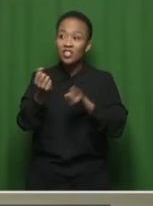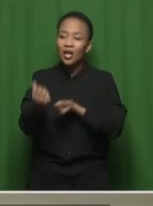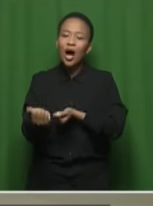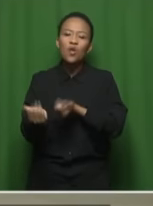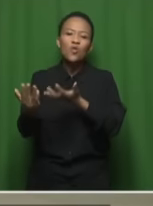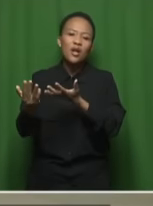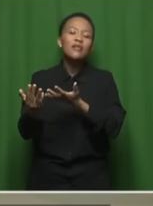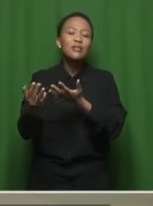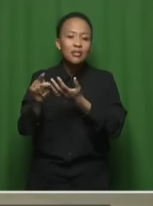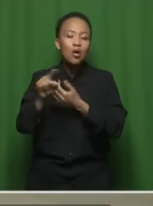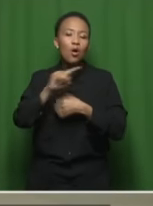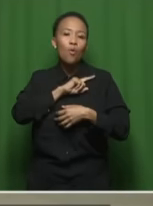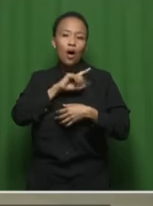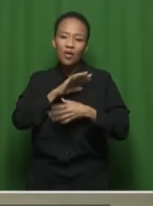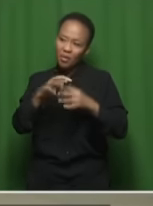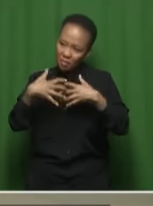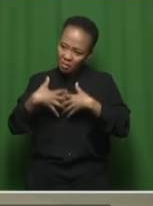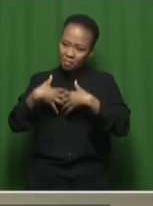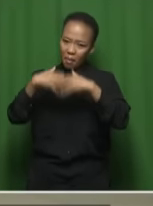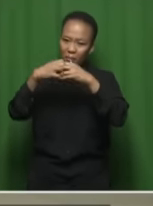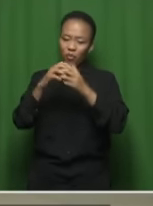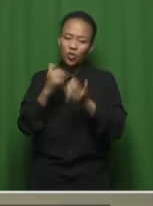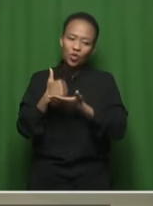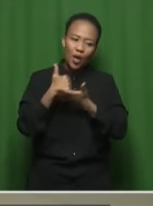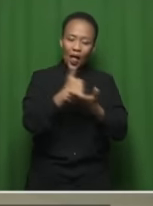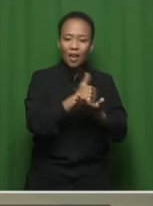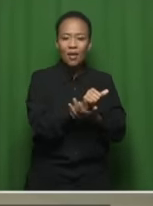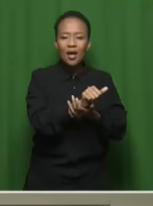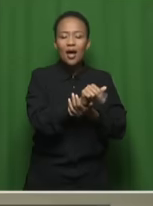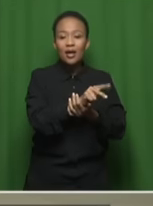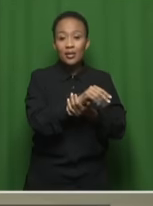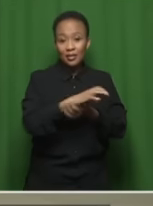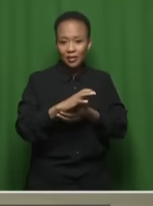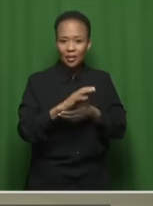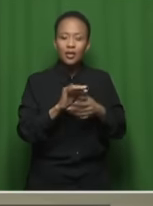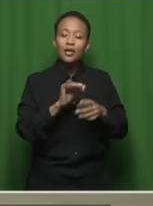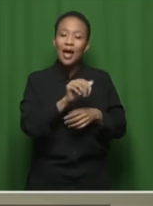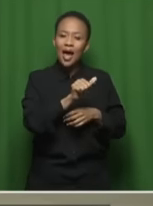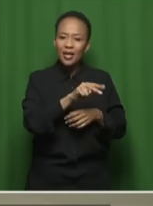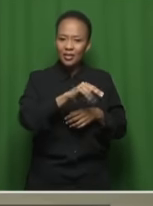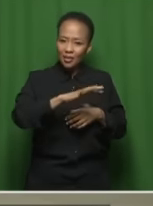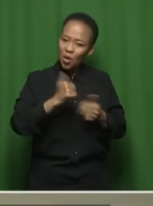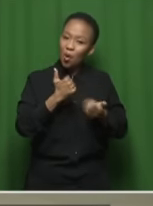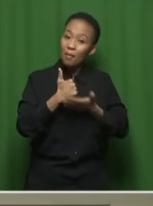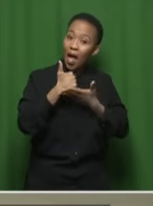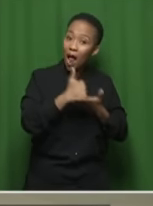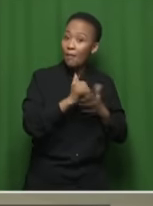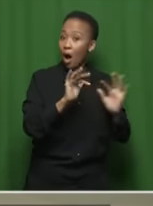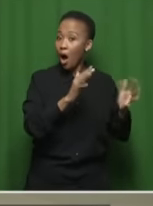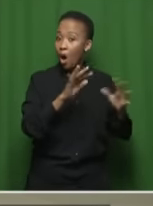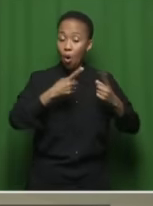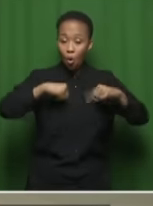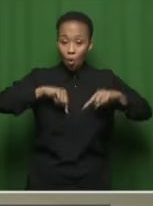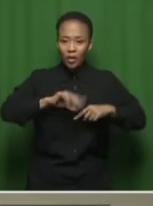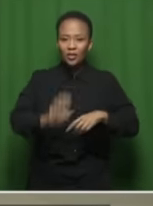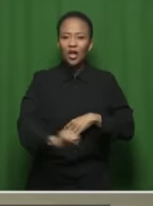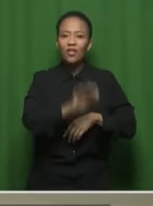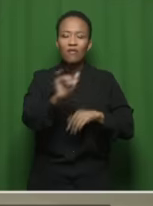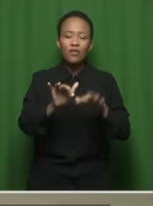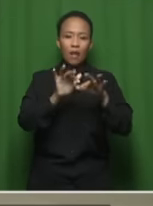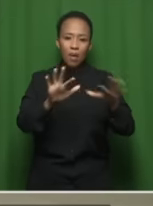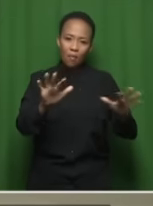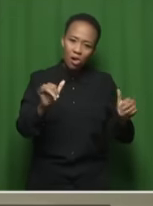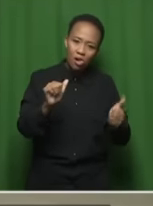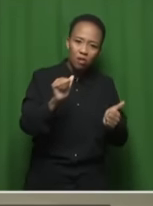established to assist the ANC. What would assist the ANC is us working together with the people of South Africa and